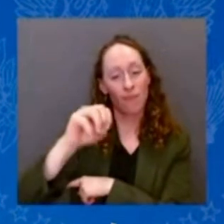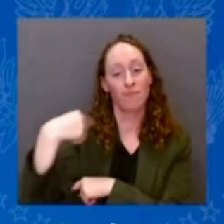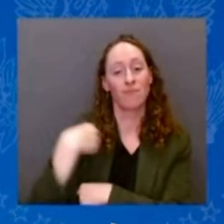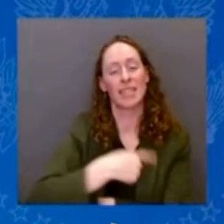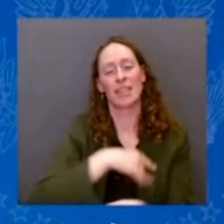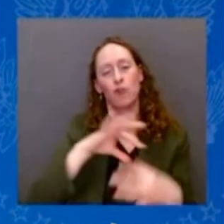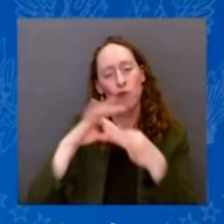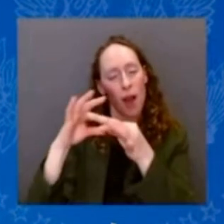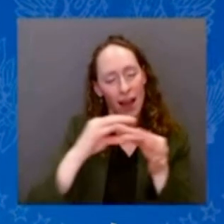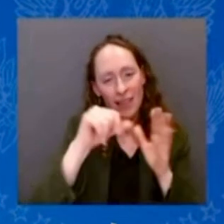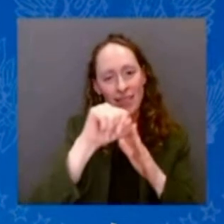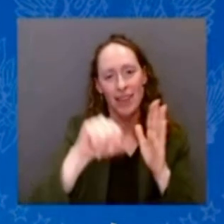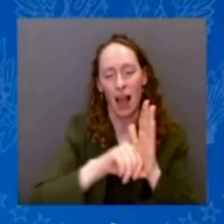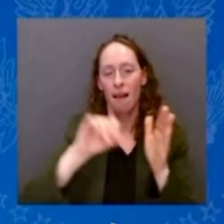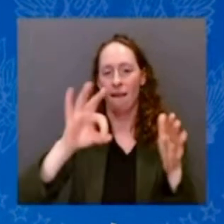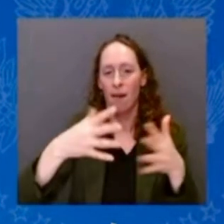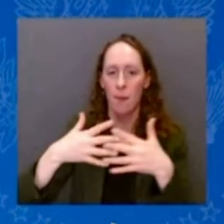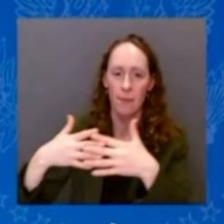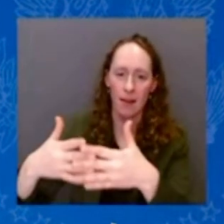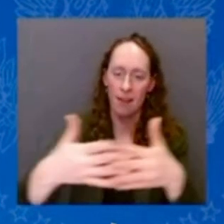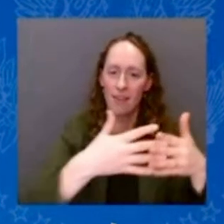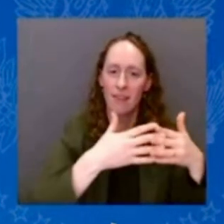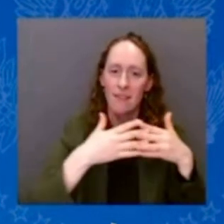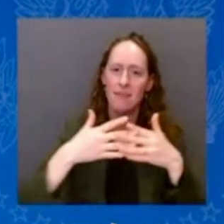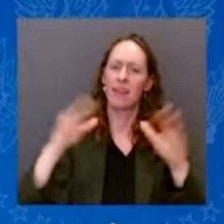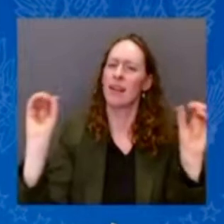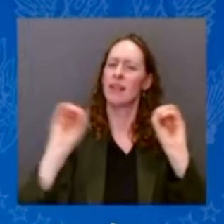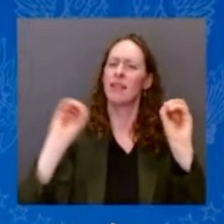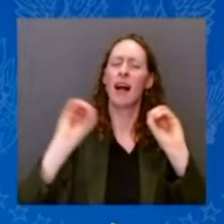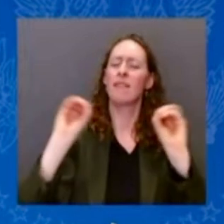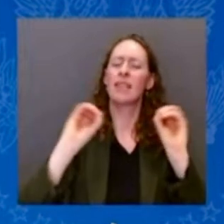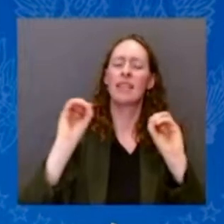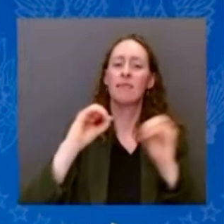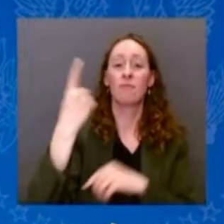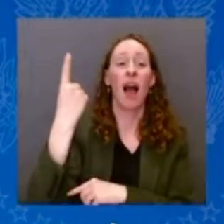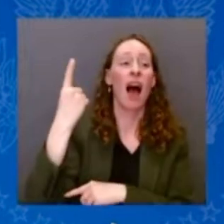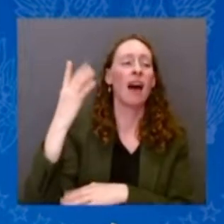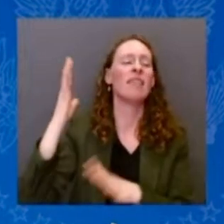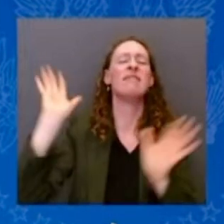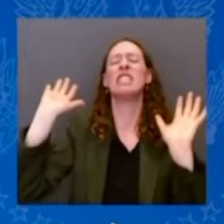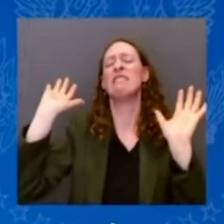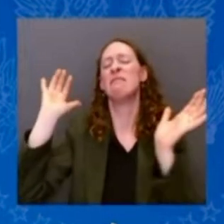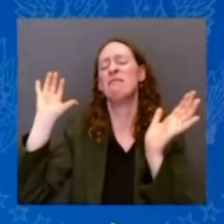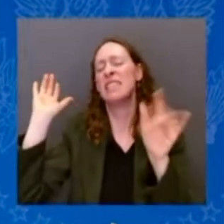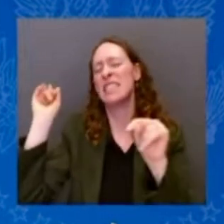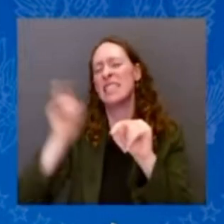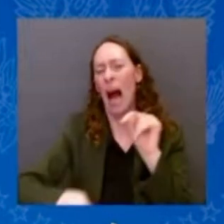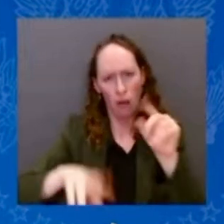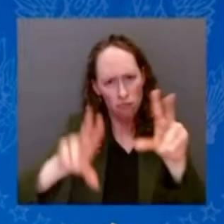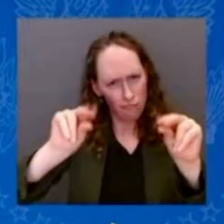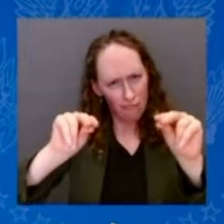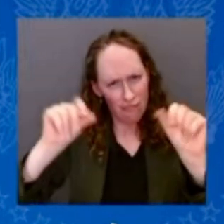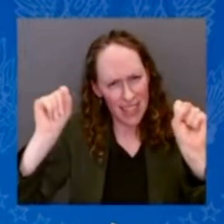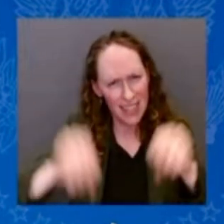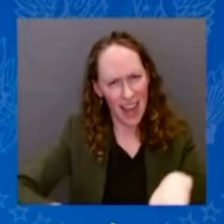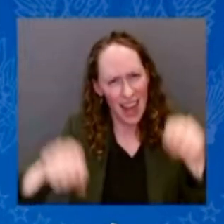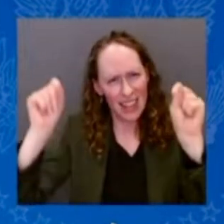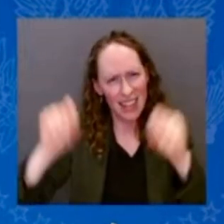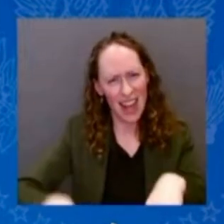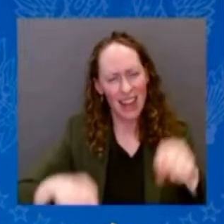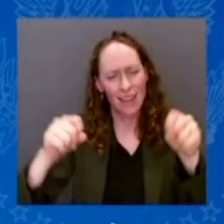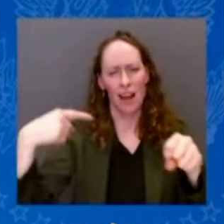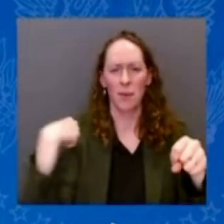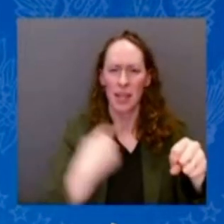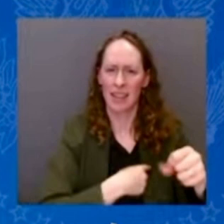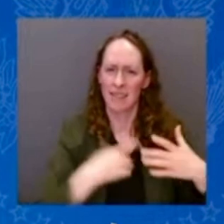nothing beyond our capacity. I believe that with every fiber of my being. When we work together, nothing can stop us.